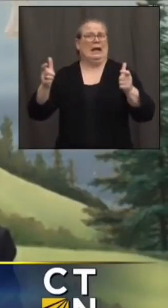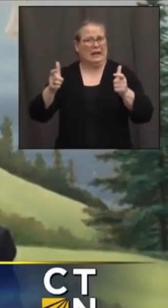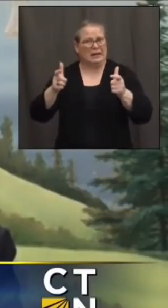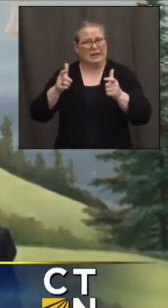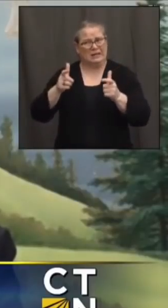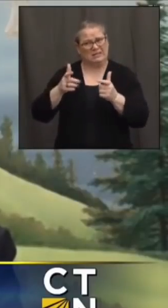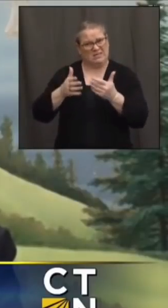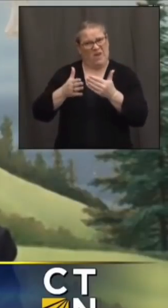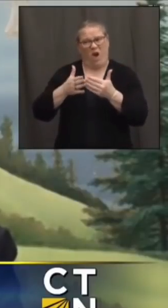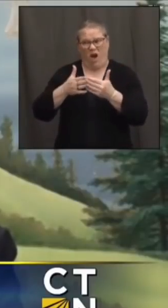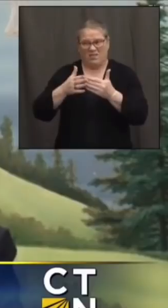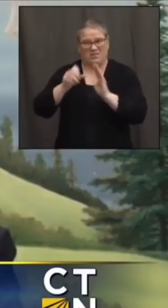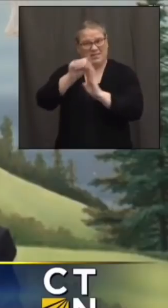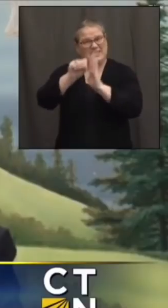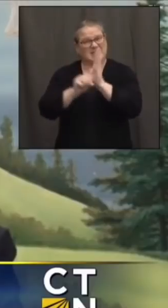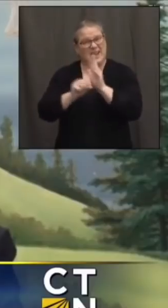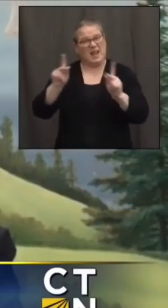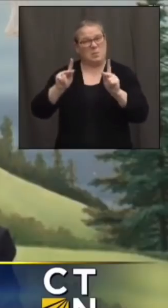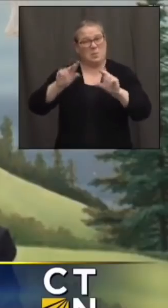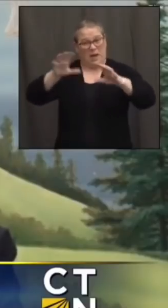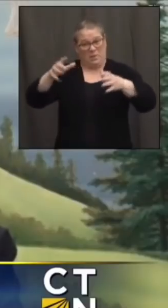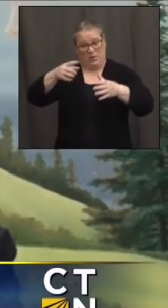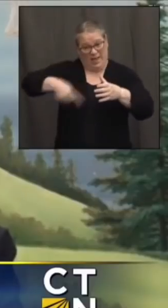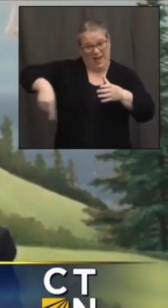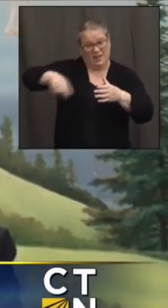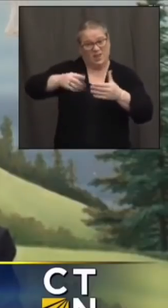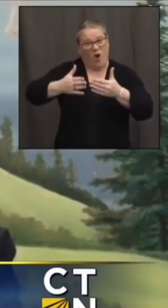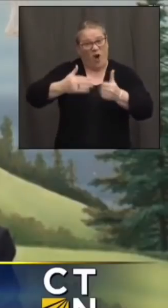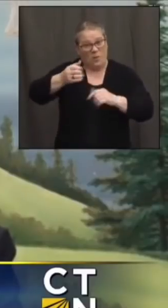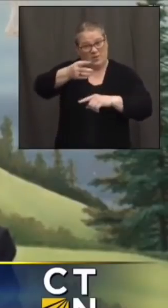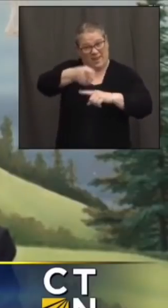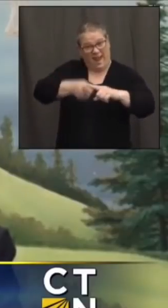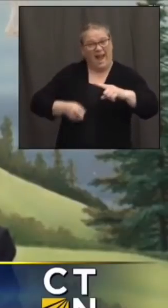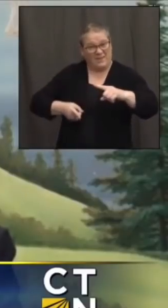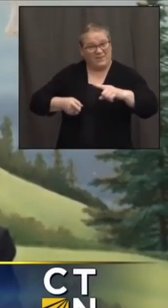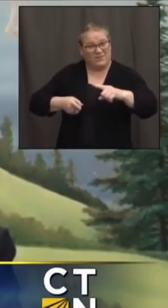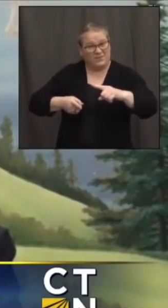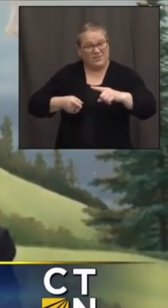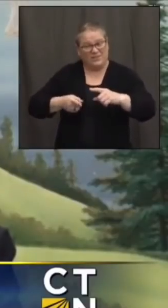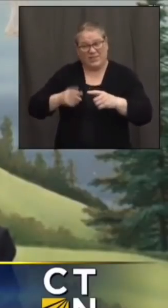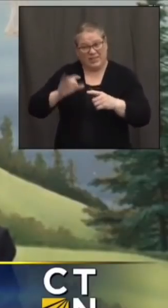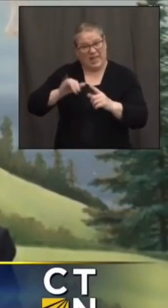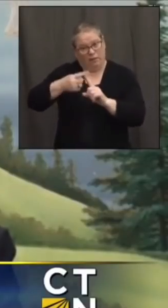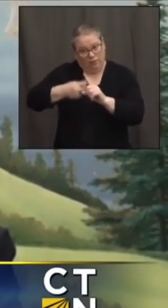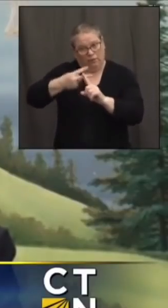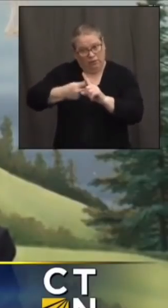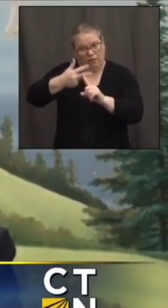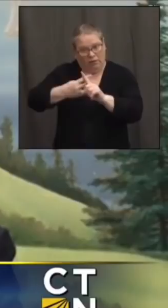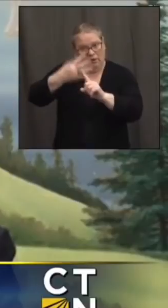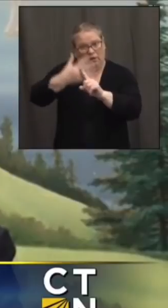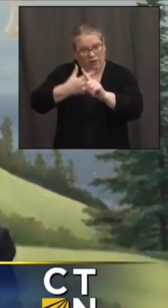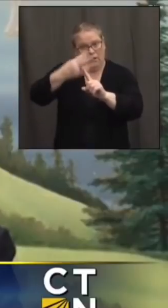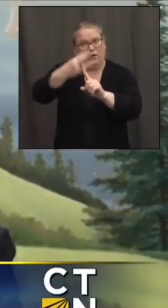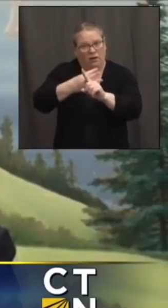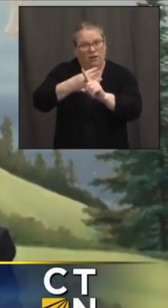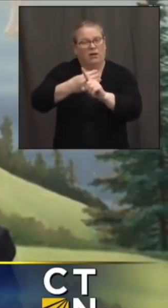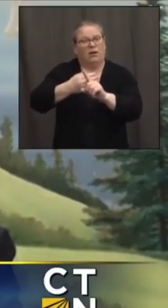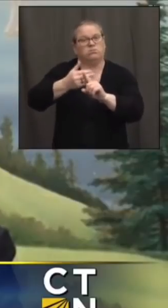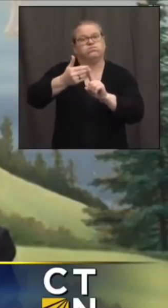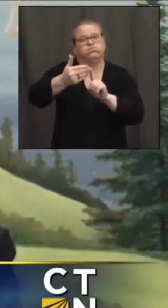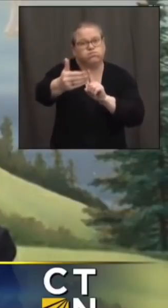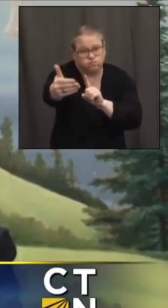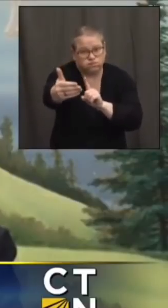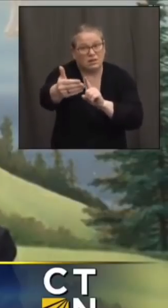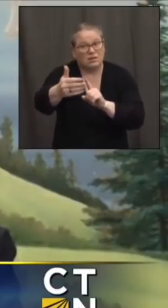since it could be weeks or months i mean is there a need to tamp down expectations that you schedule for a vaccine and it could end up taking